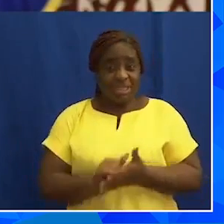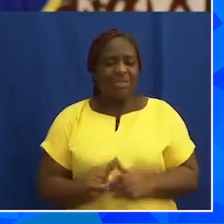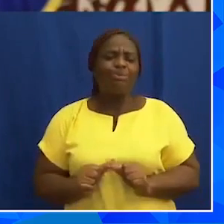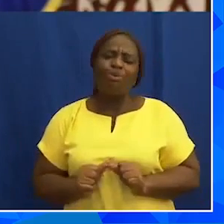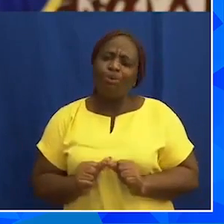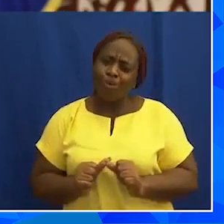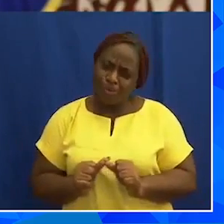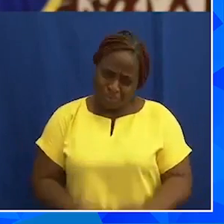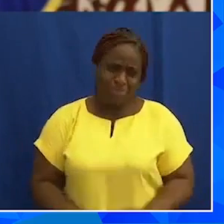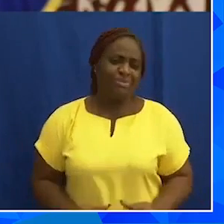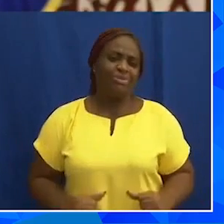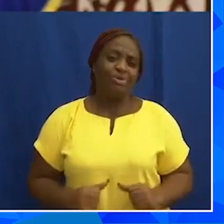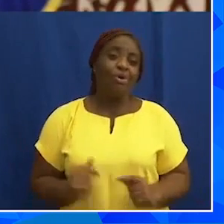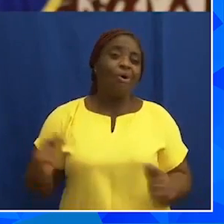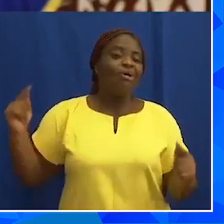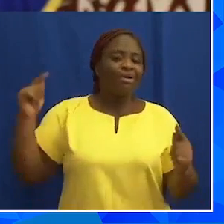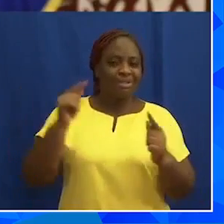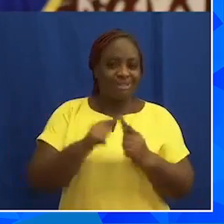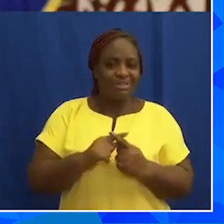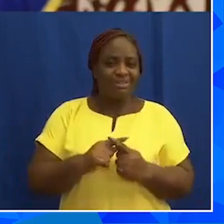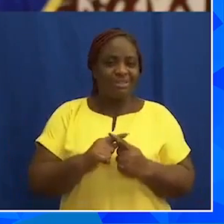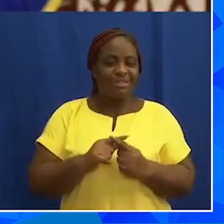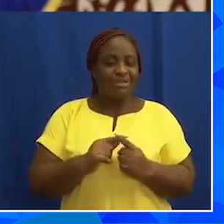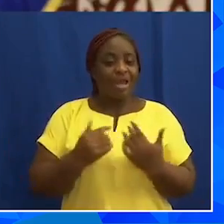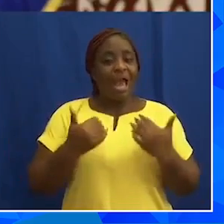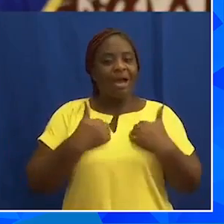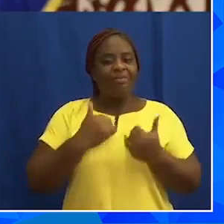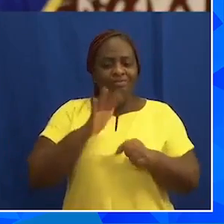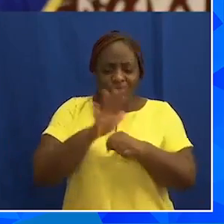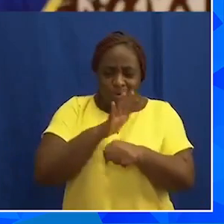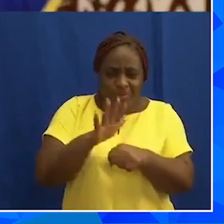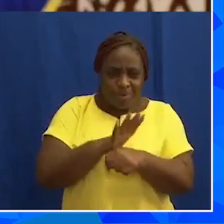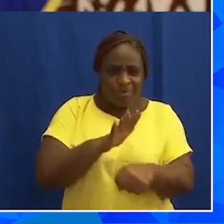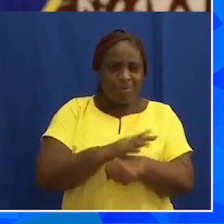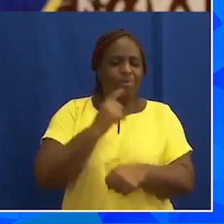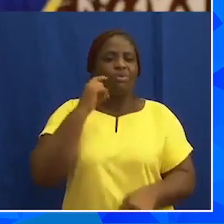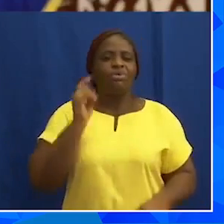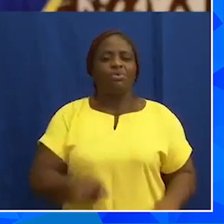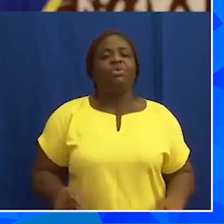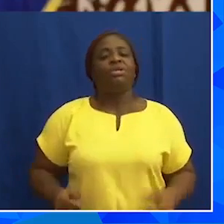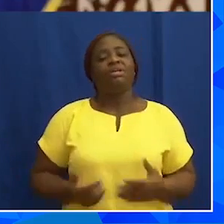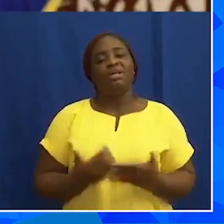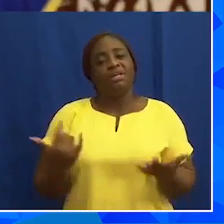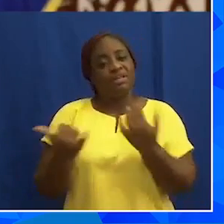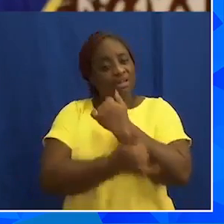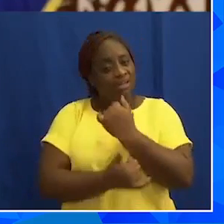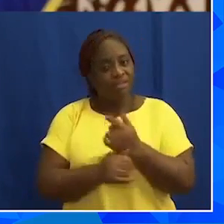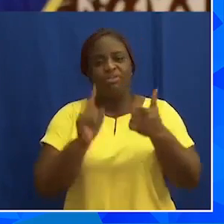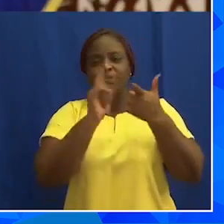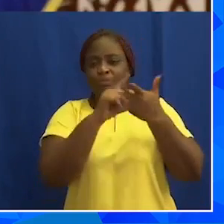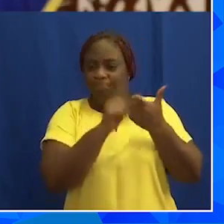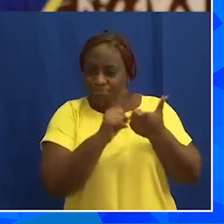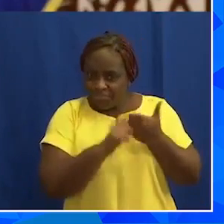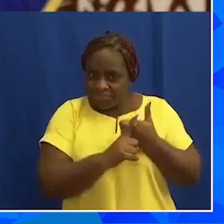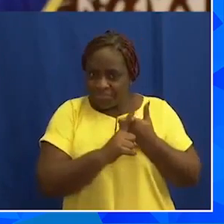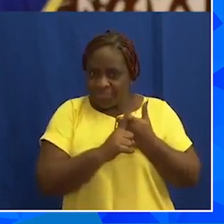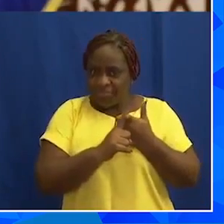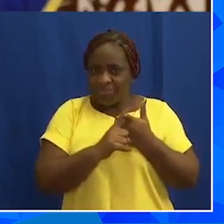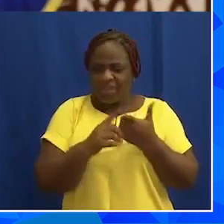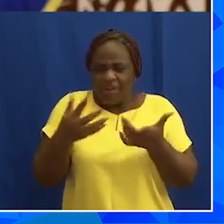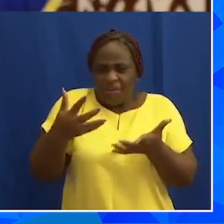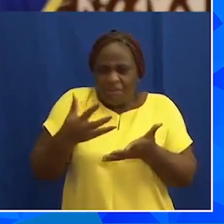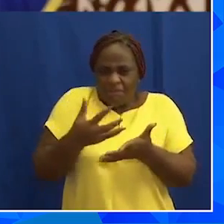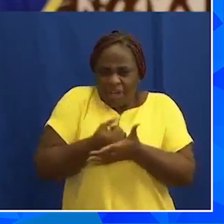continue until complete order is restored in the sector. Two, fresh